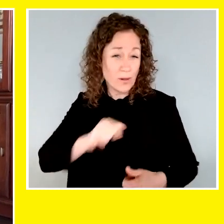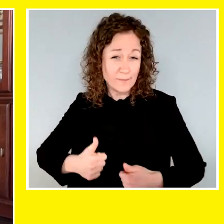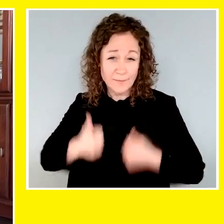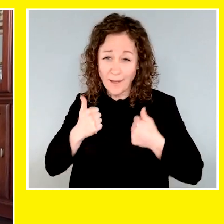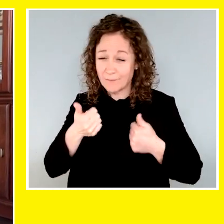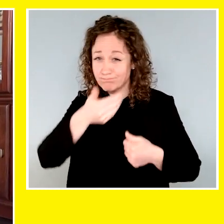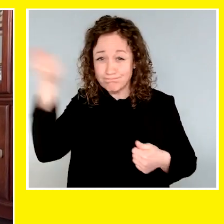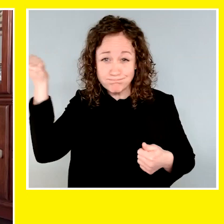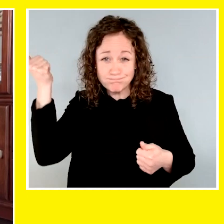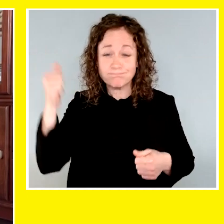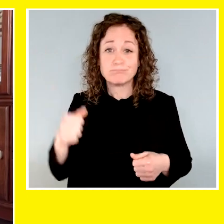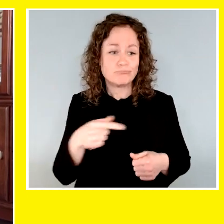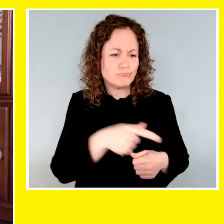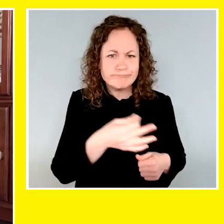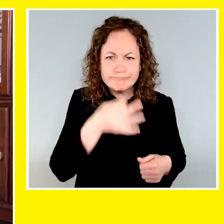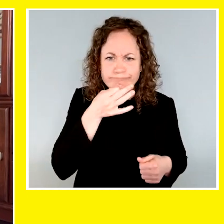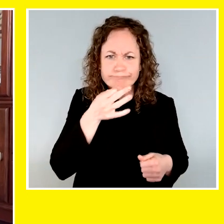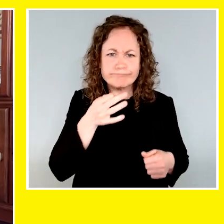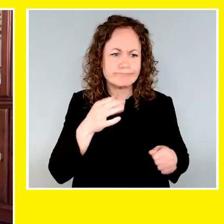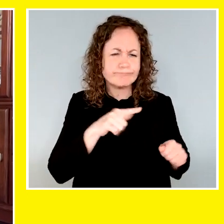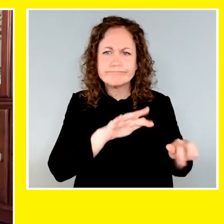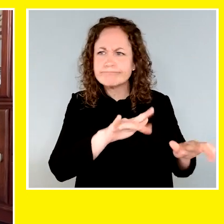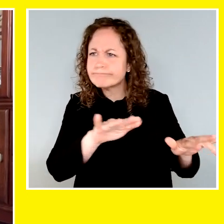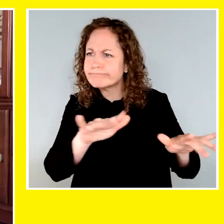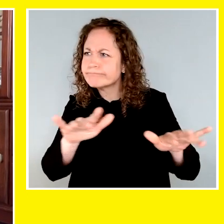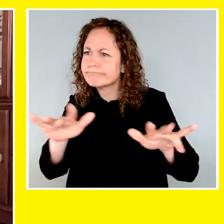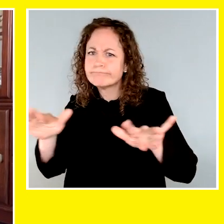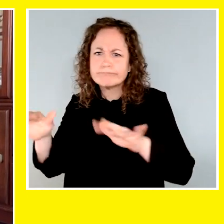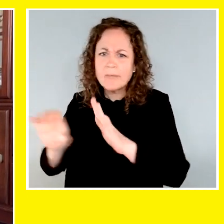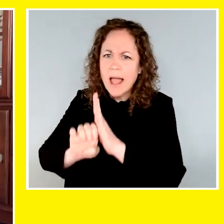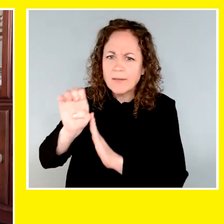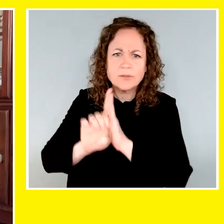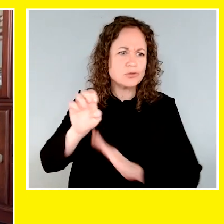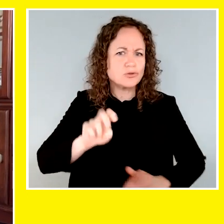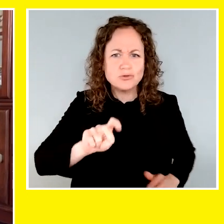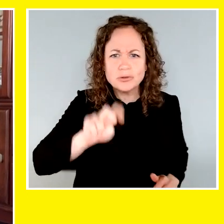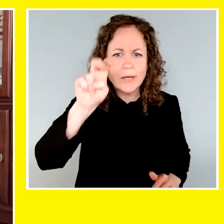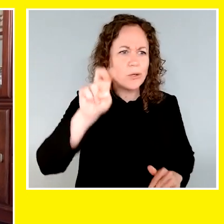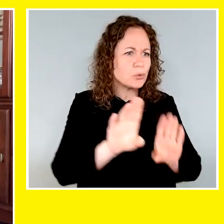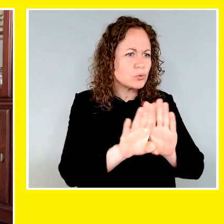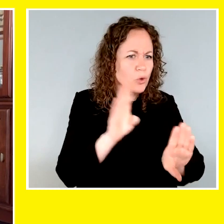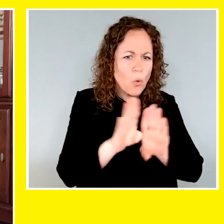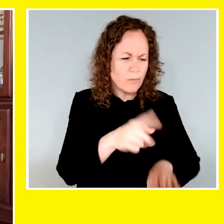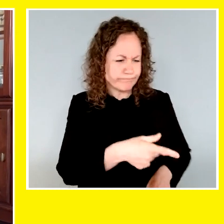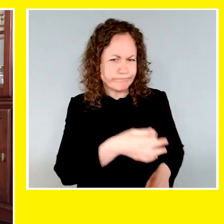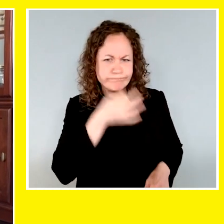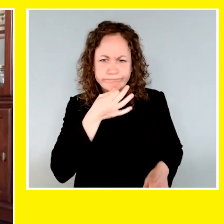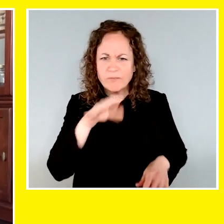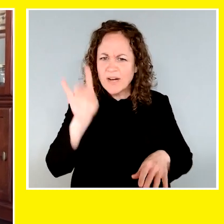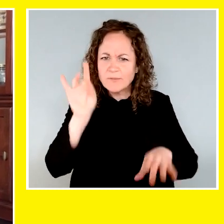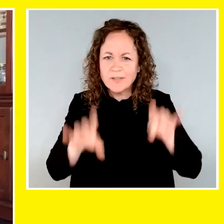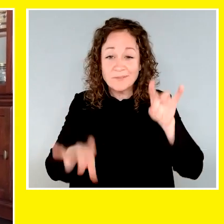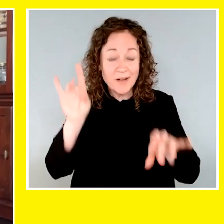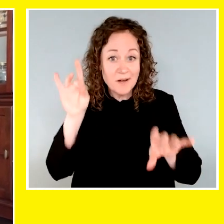quality of life positively. She's very good to find things such as elevators, stairs,